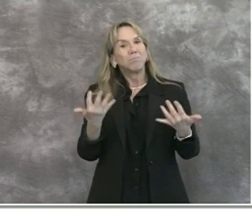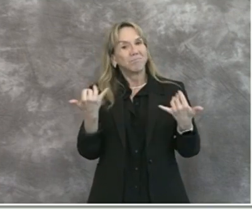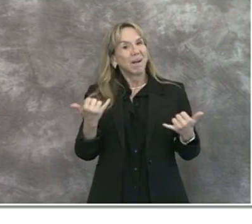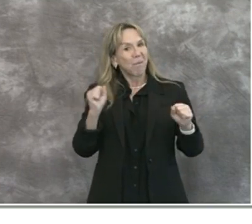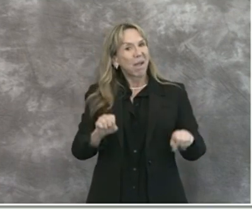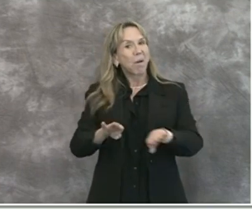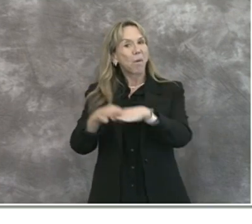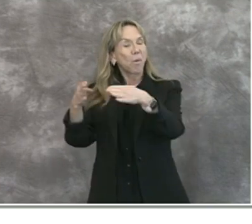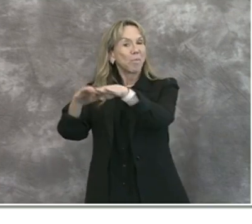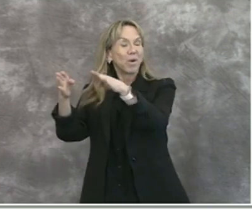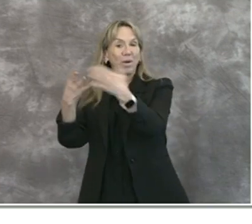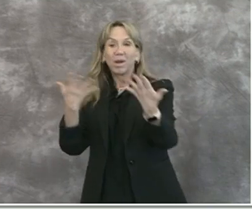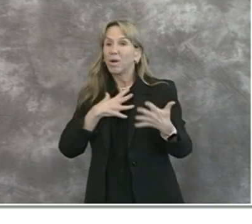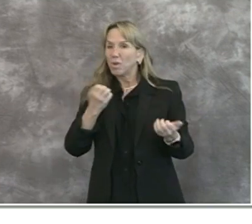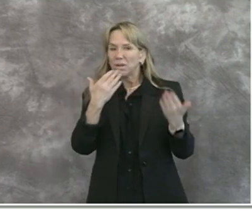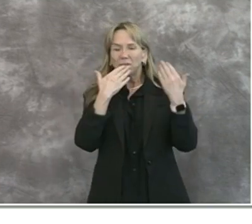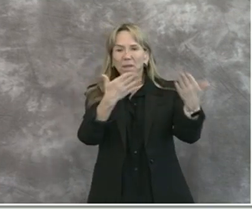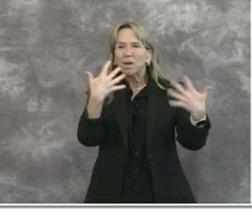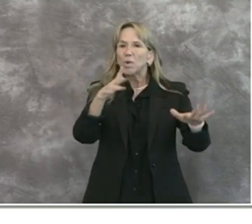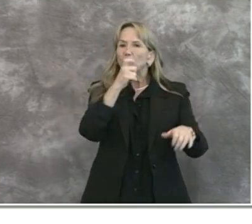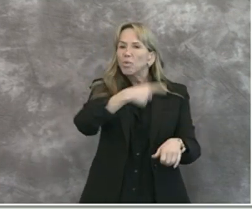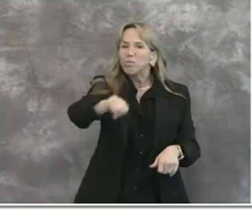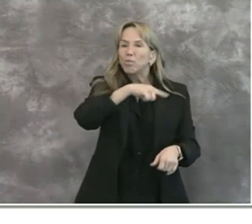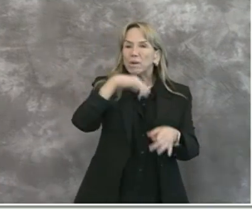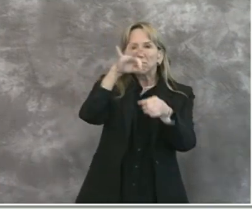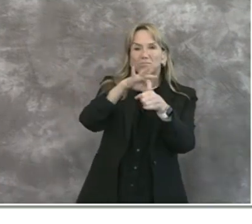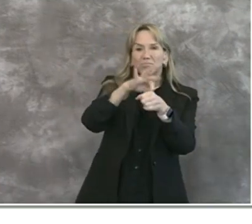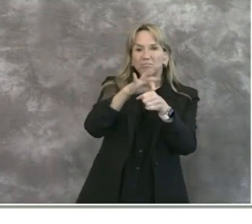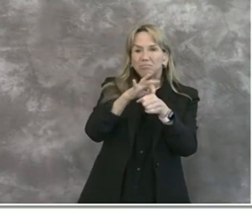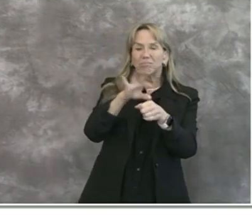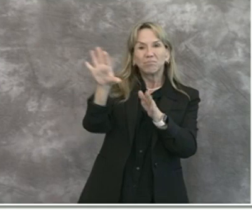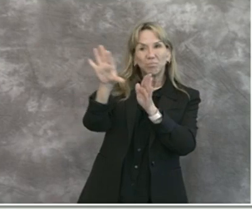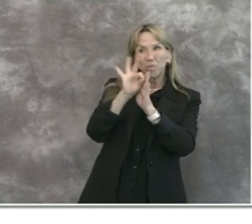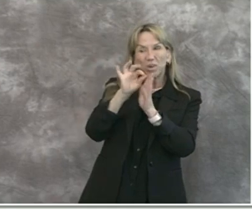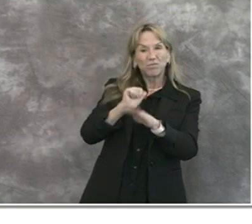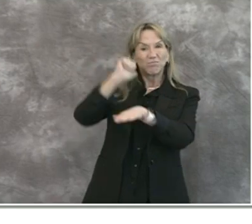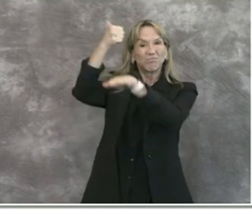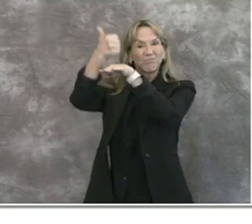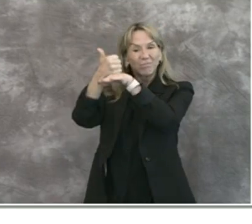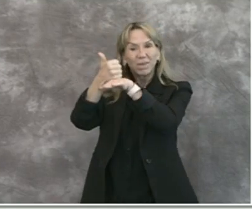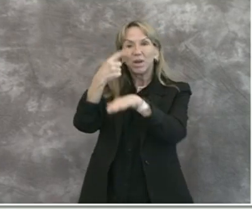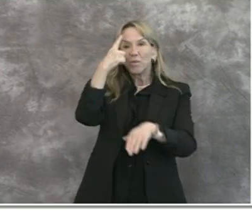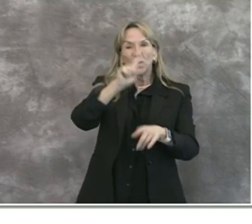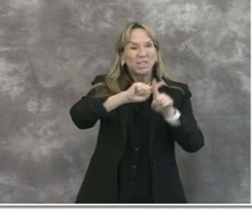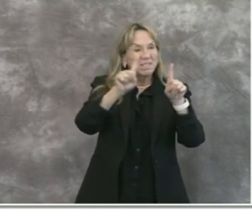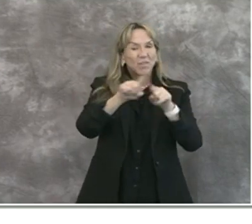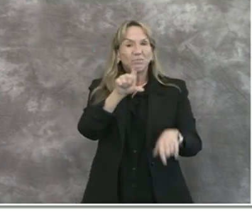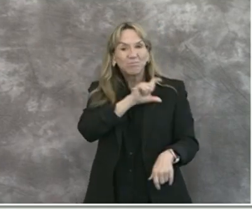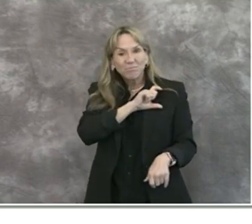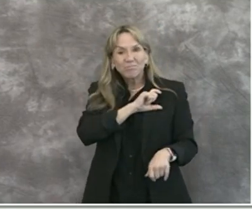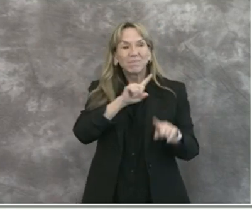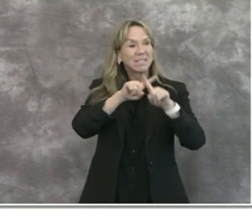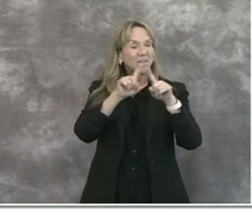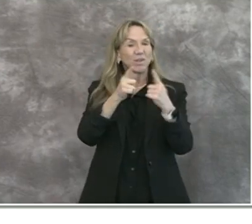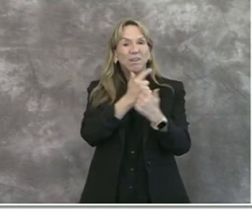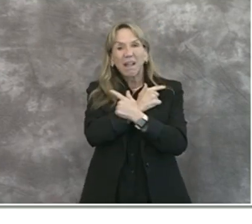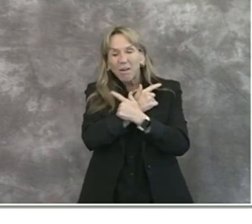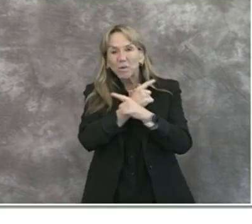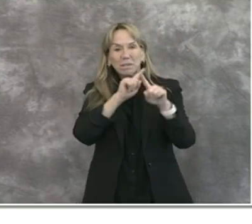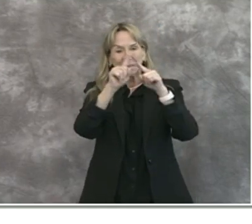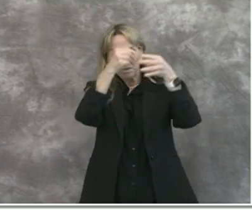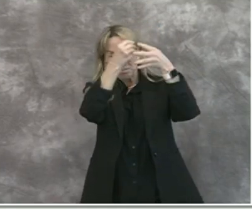the elected officials, law enforcement officials, and lifeguards from the coastal cities who've worked with us on rules for the beaches.